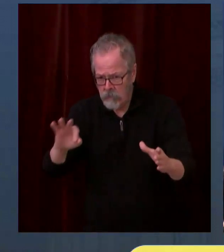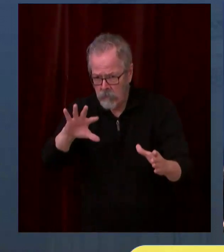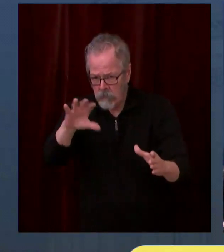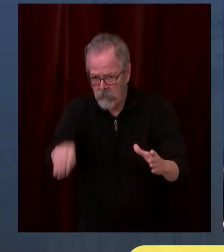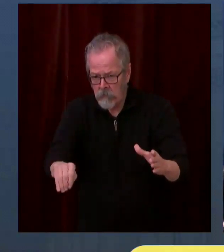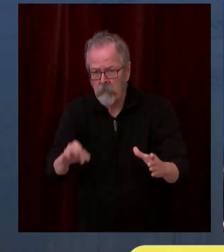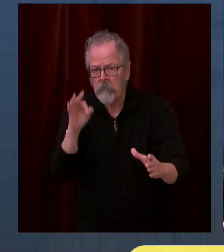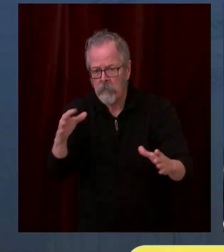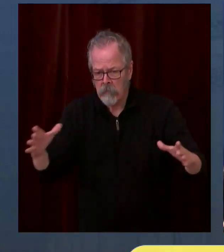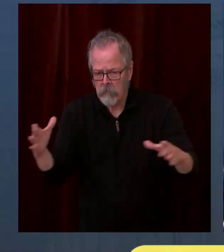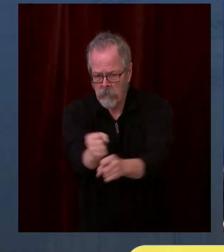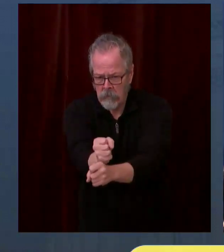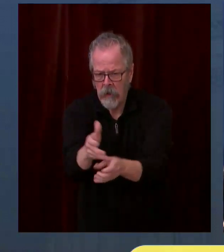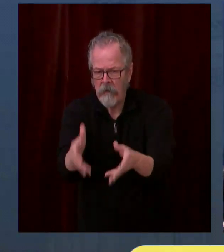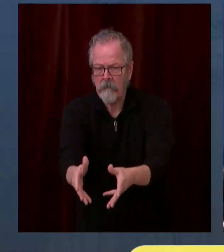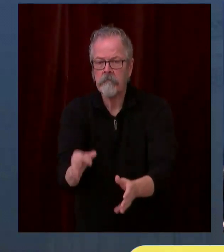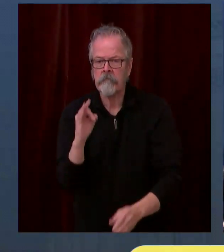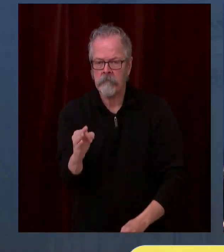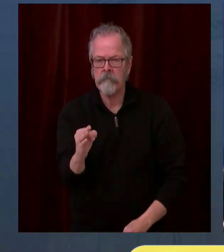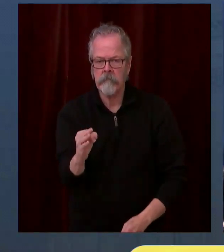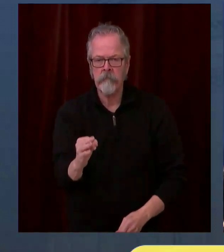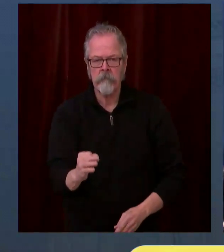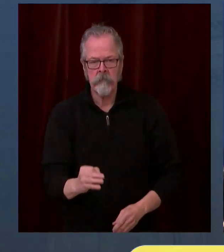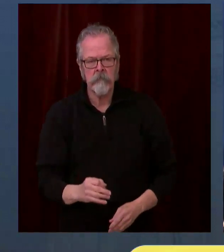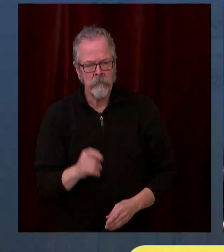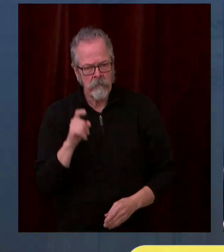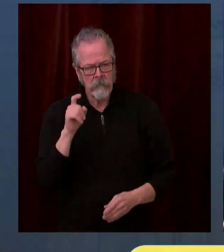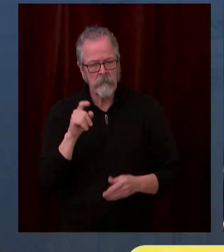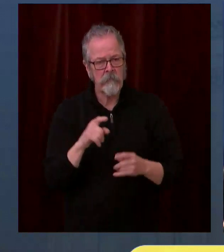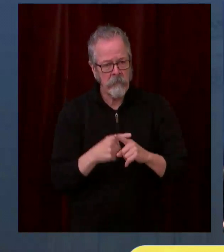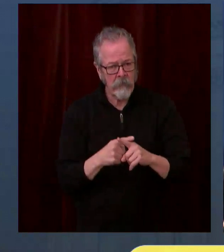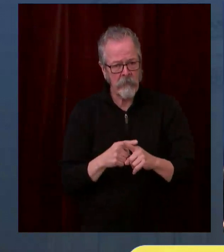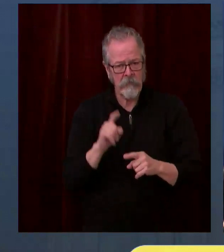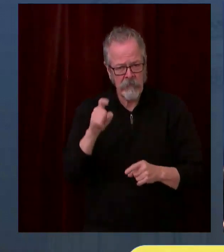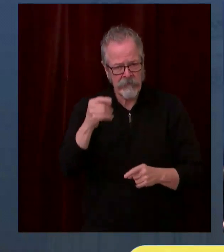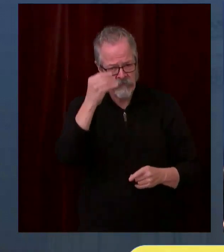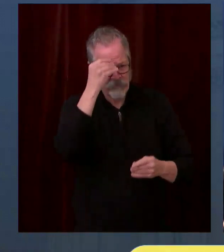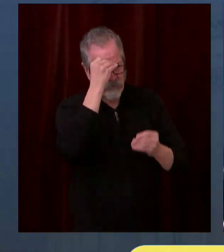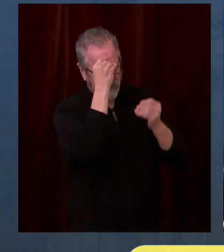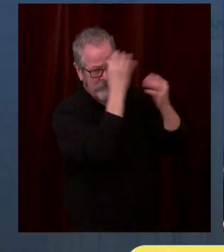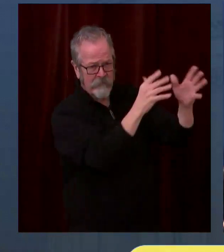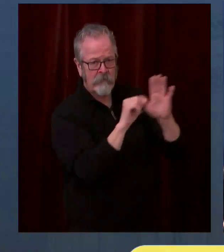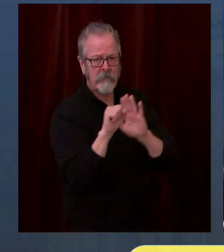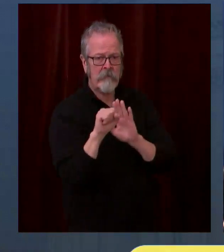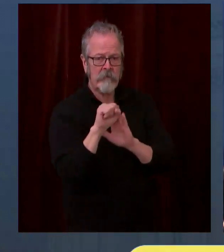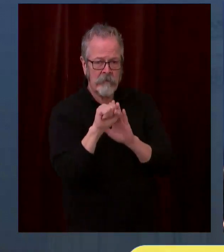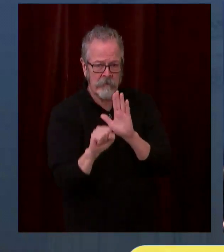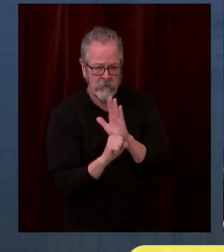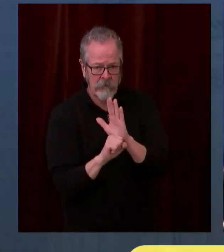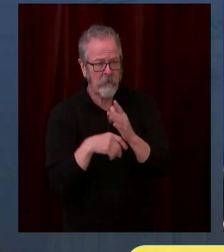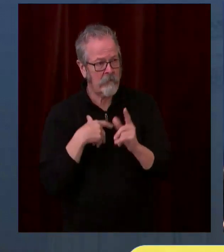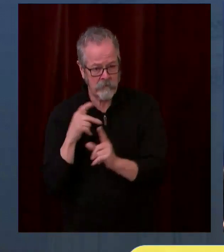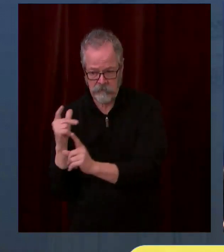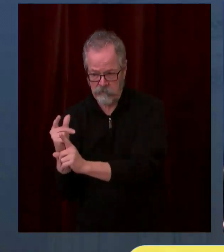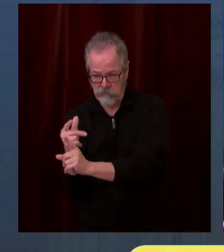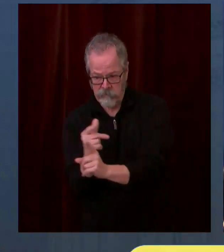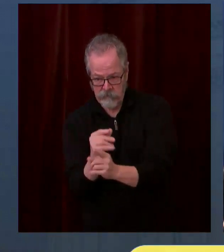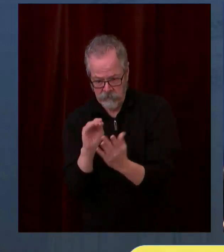expected to provide daily information on vaccines administered and their plans for using any doses that remain.